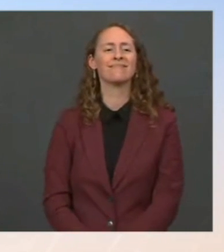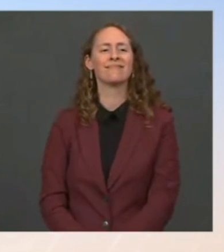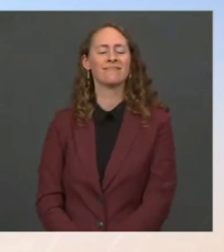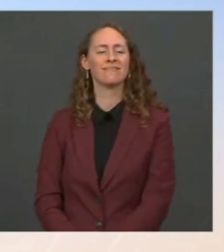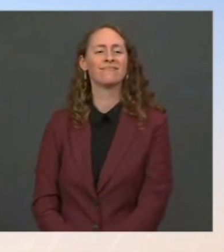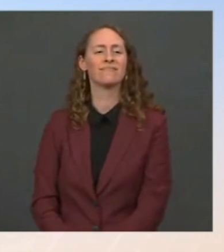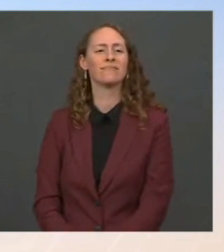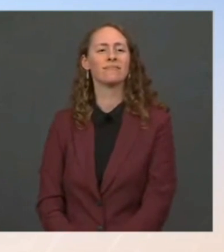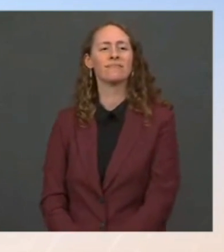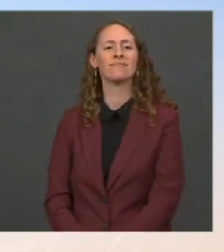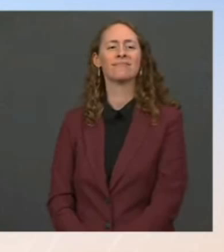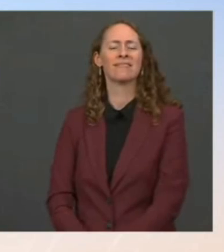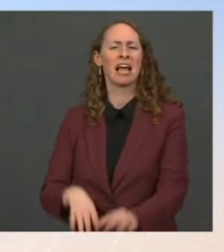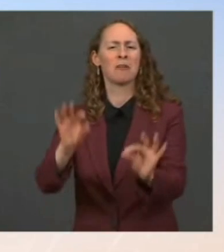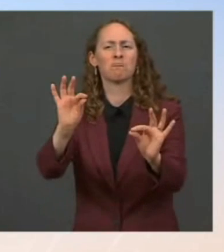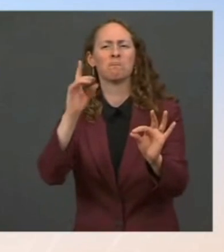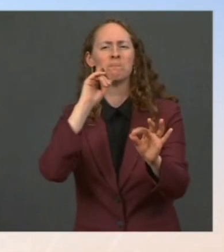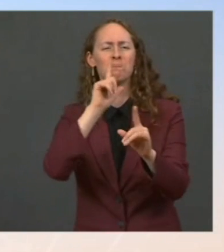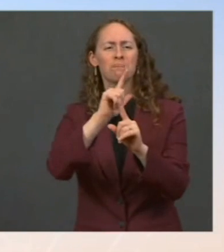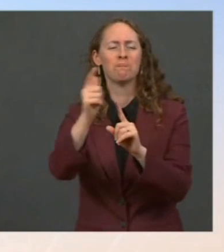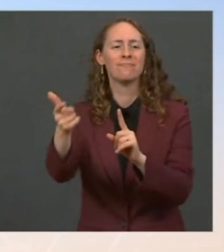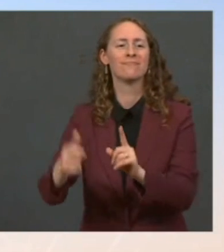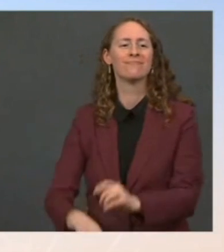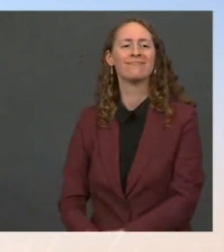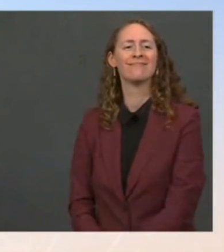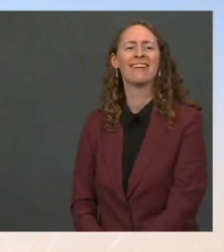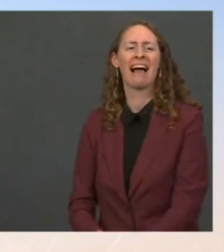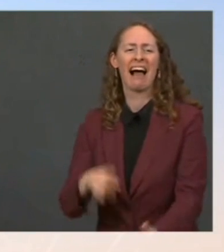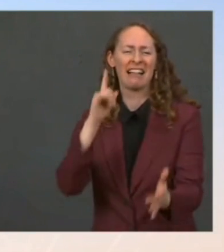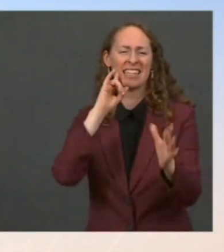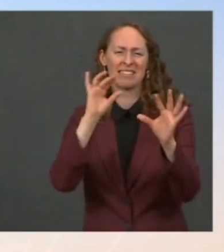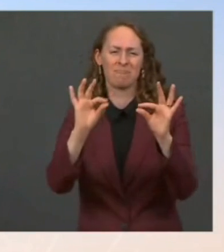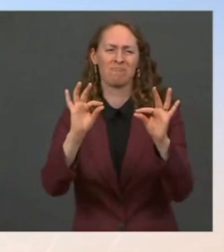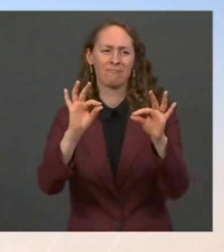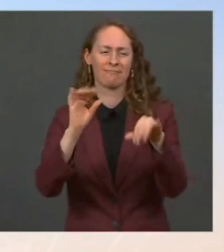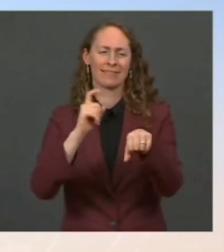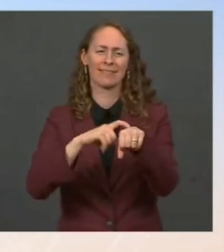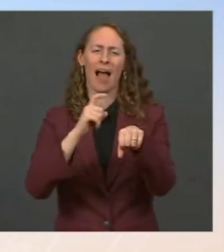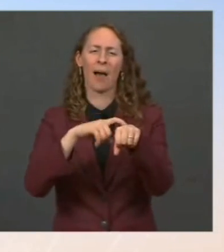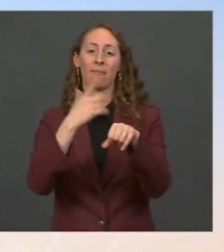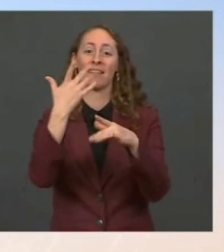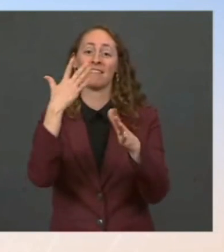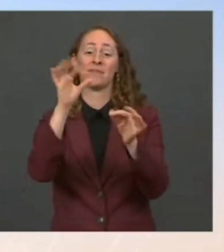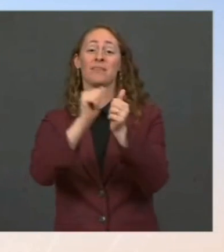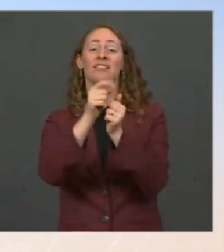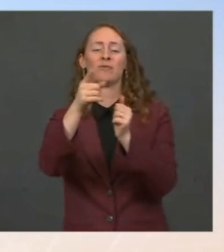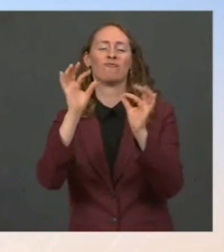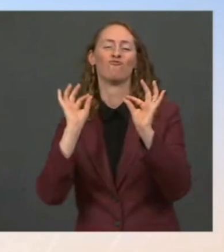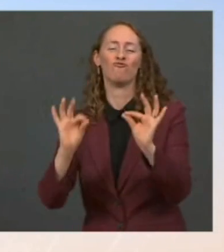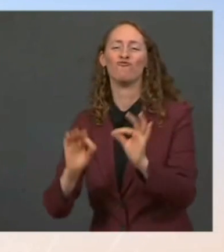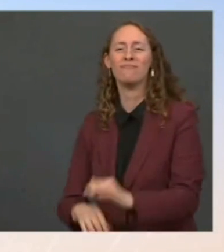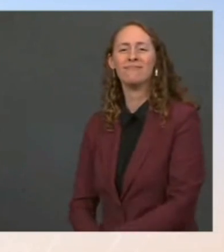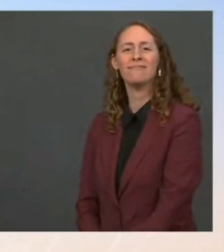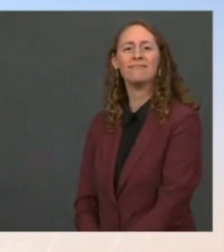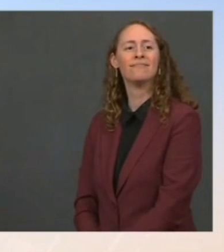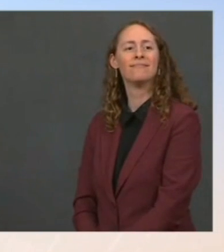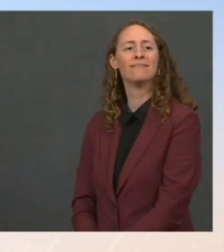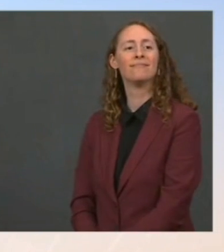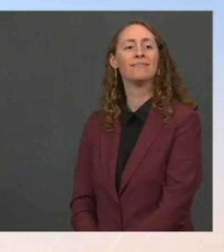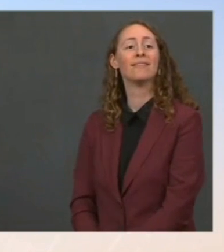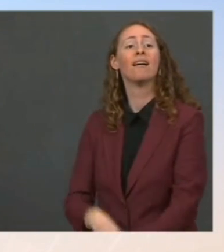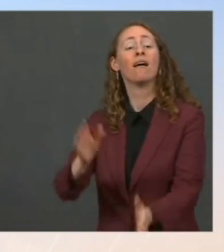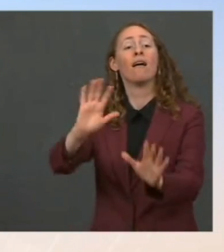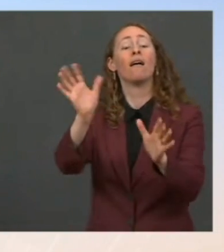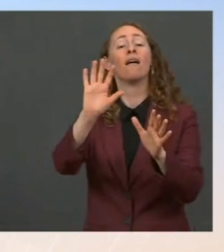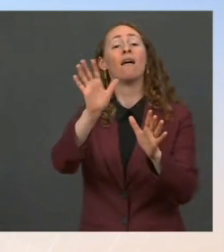keep going along. Go ahead. Emerald, I think we've spent plenty of time with you today. Go ahead. Why is the Biden administration setting aside